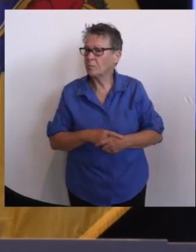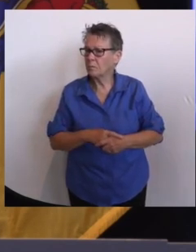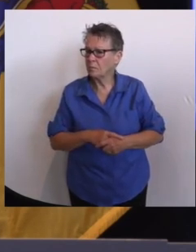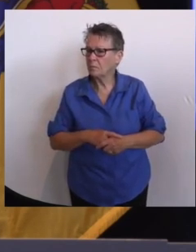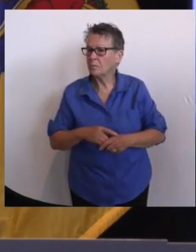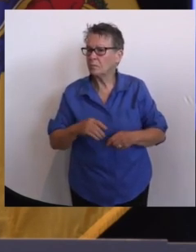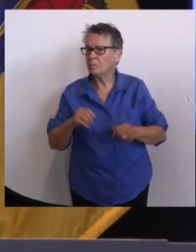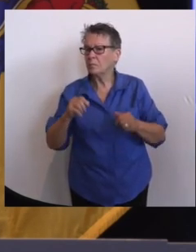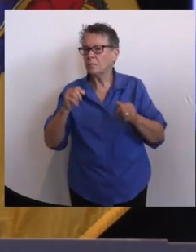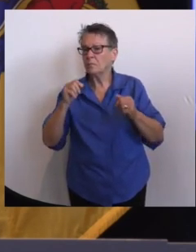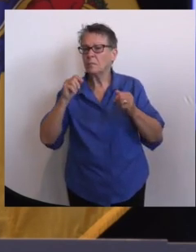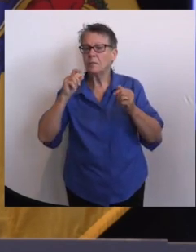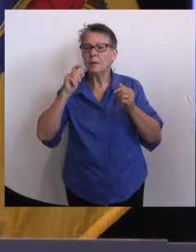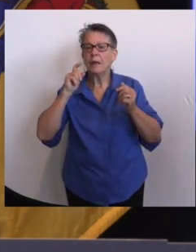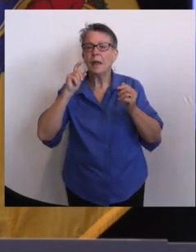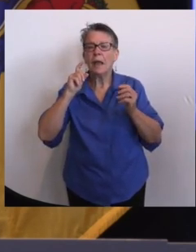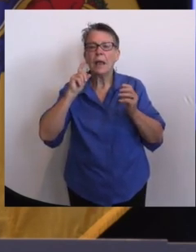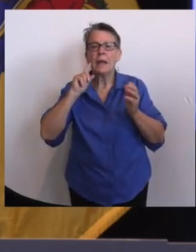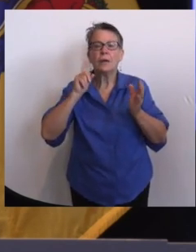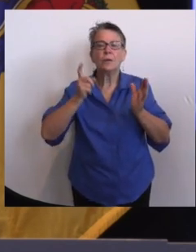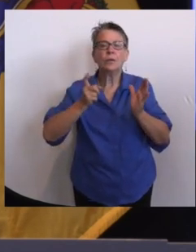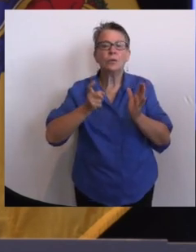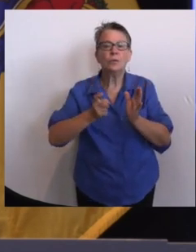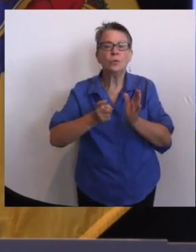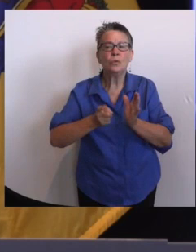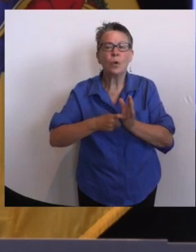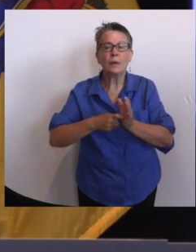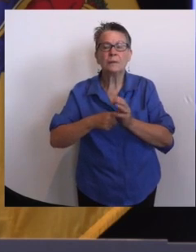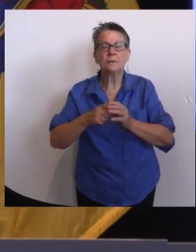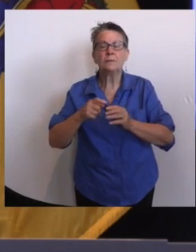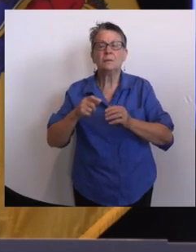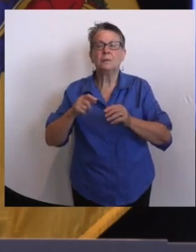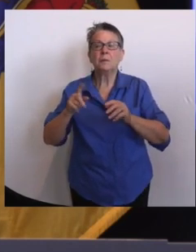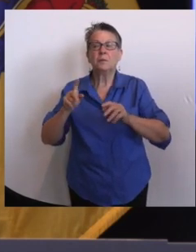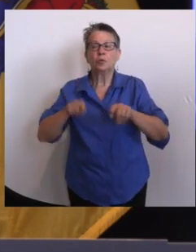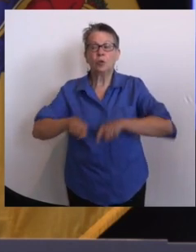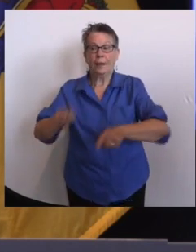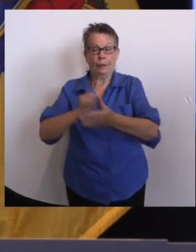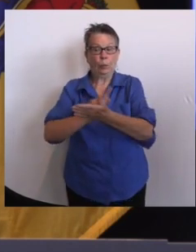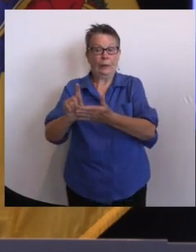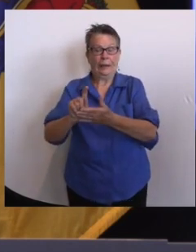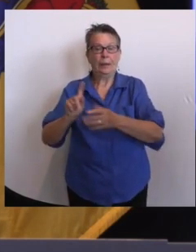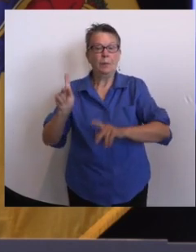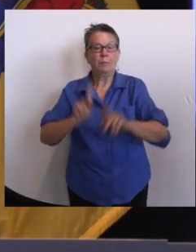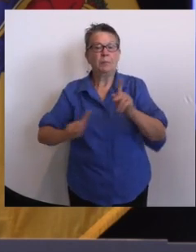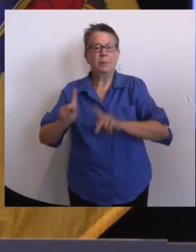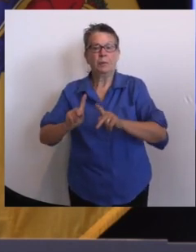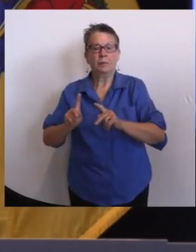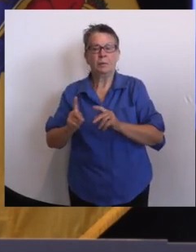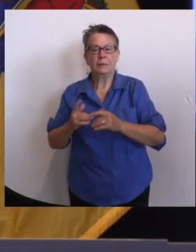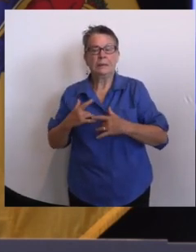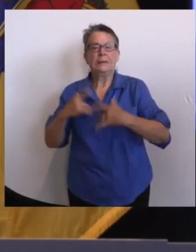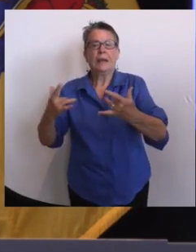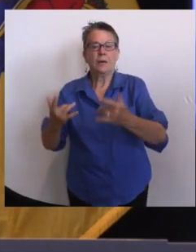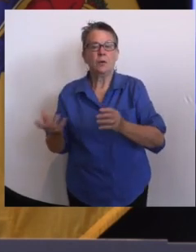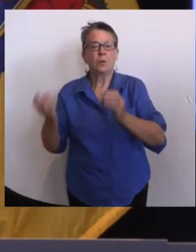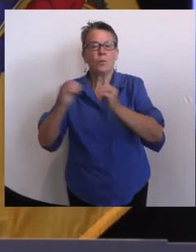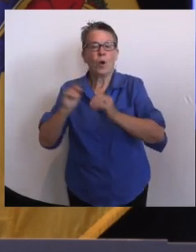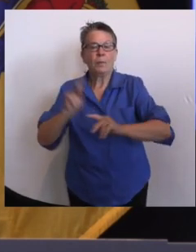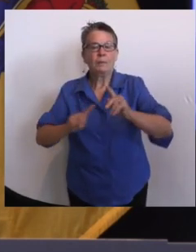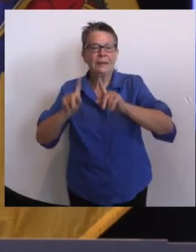is a little bit counterintuitive because the weekend is – you'd think you'd have more time on your hand, but that's not the way. 37